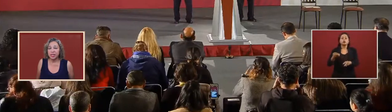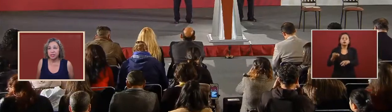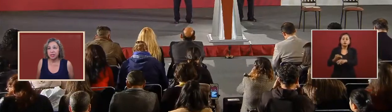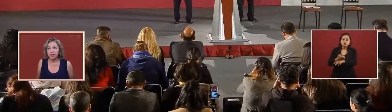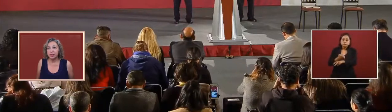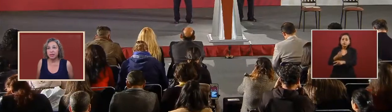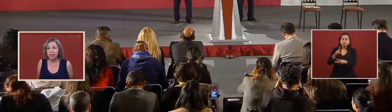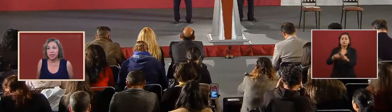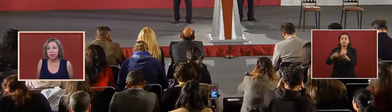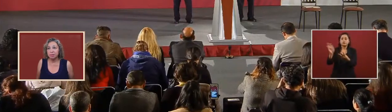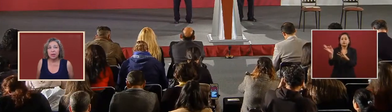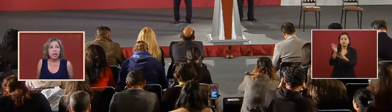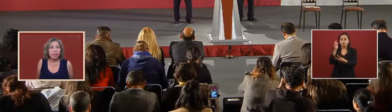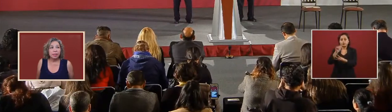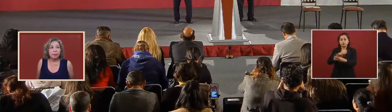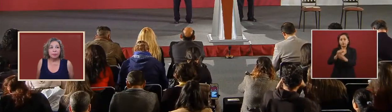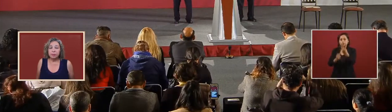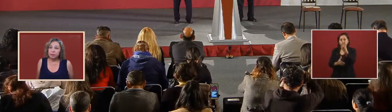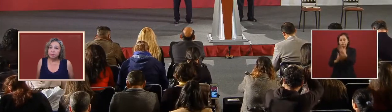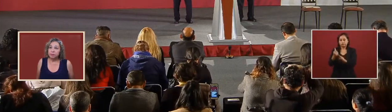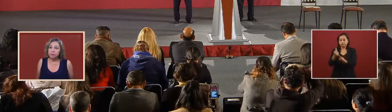agencies of that time